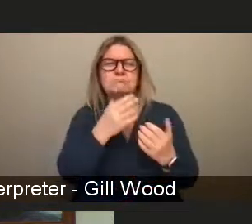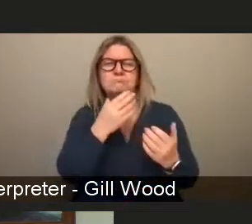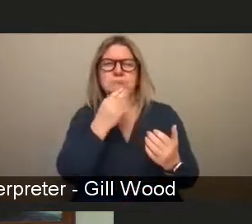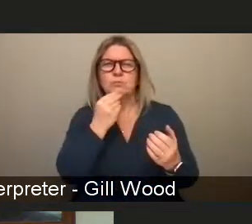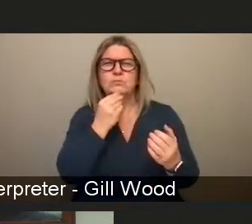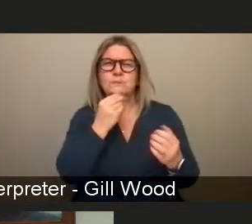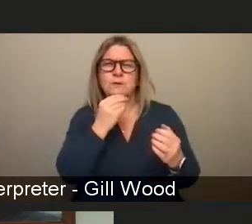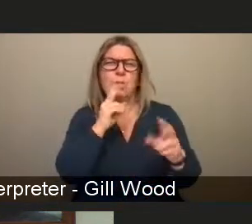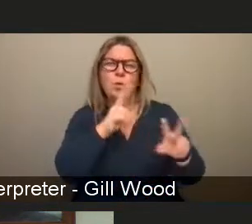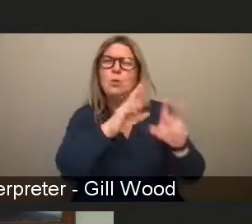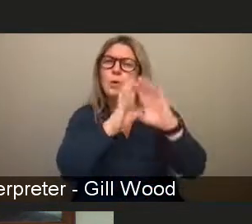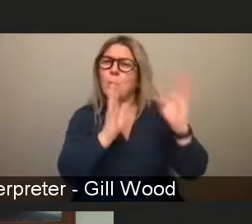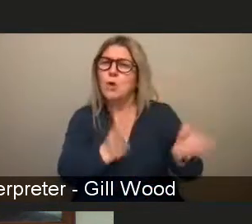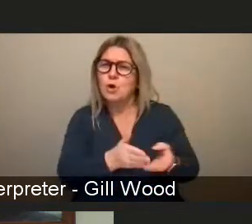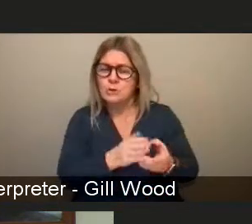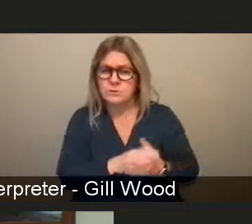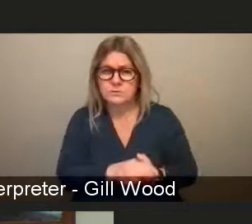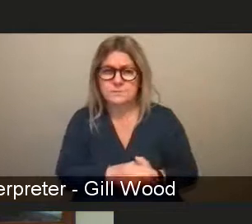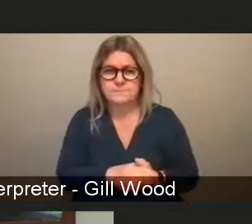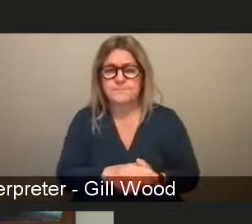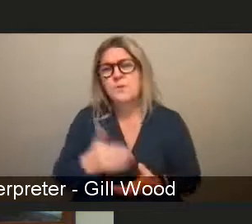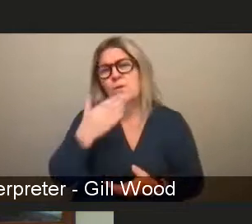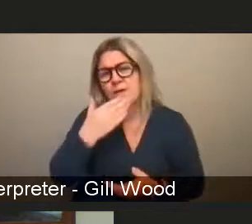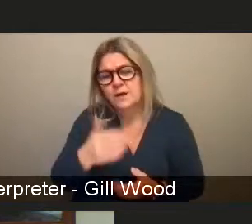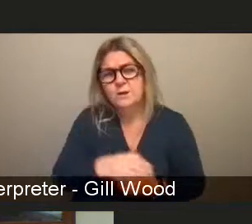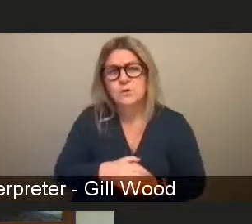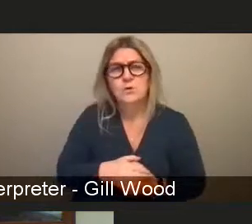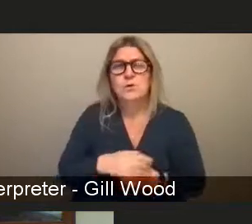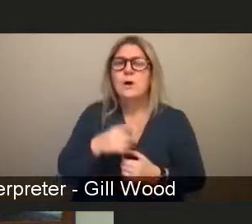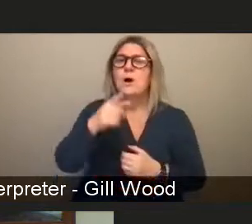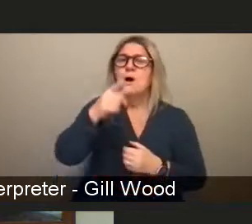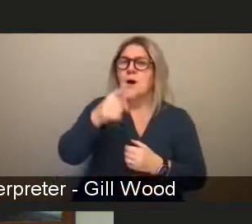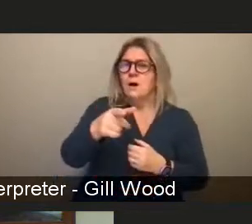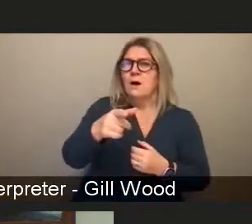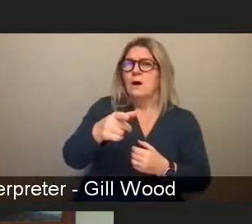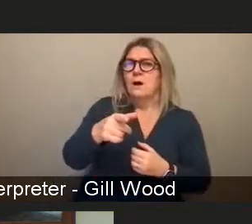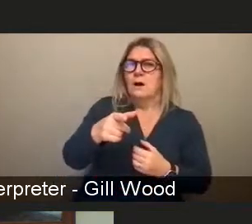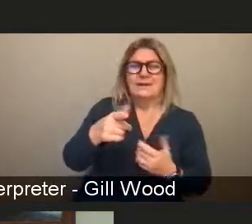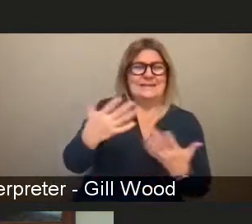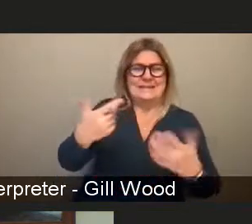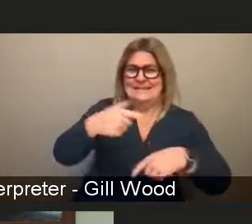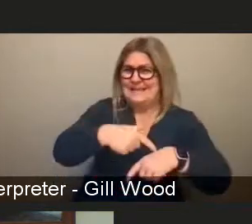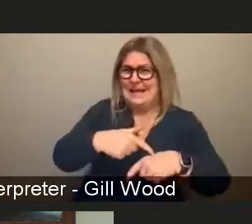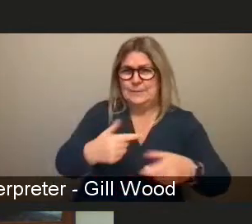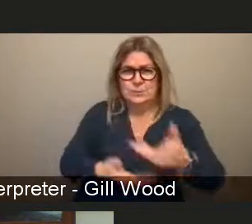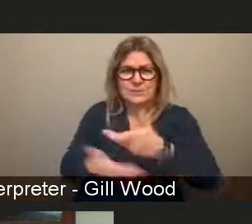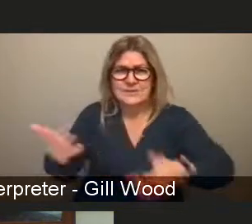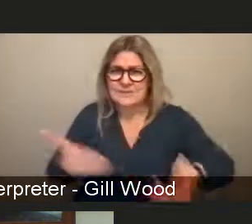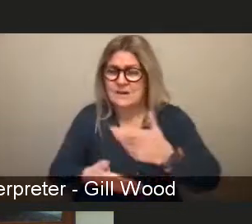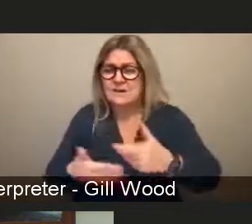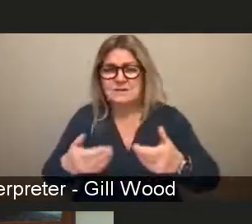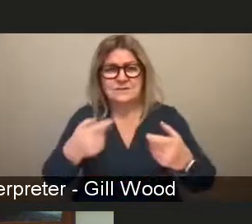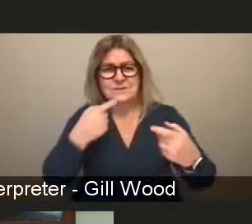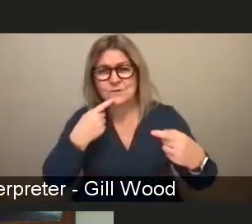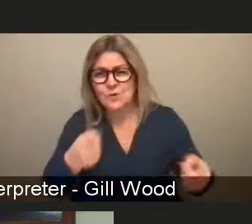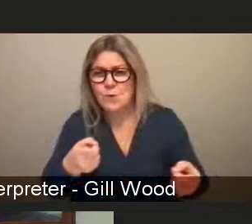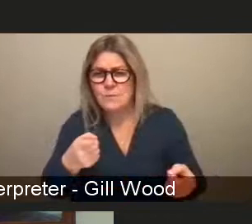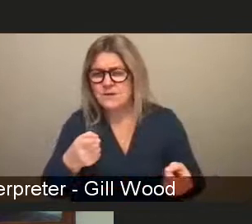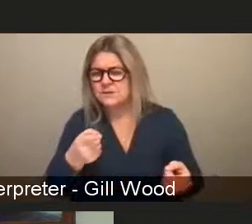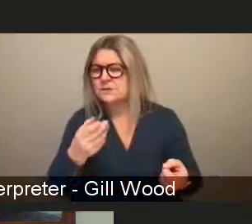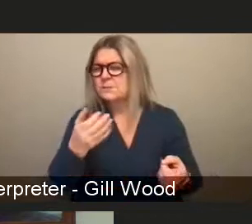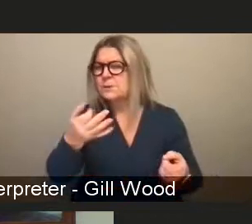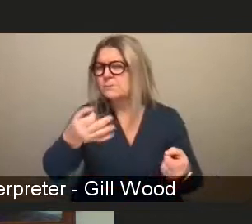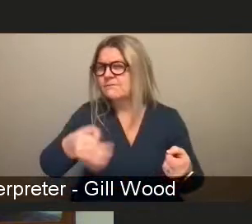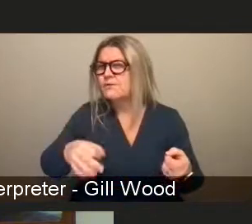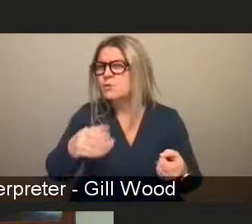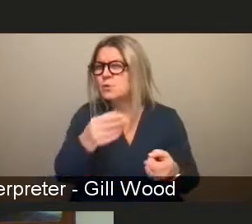we we're running out of time i just want to read out there's two good questions and i'm afraid we don't have time to get answers to them but i just want to read them anyway and